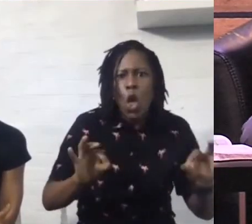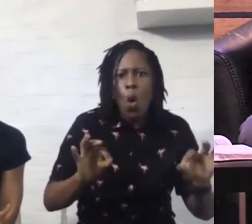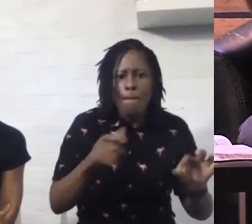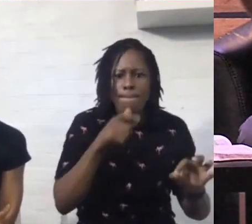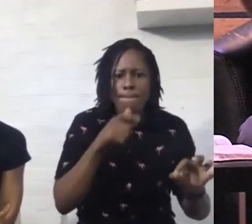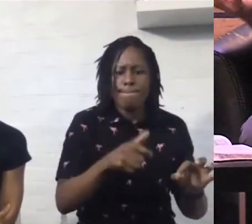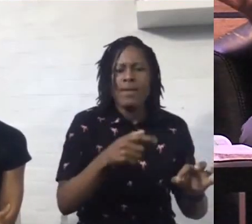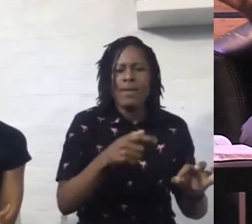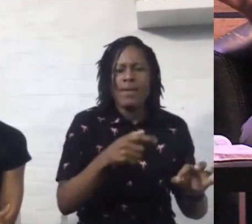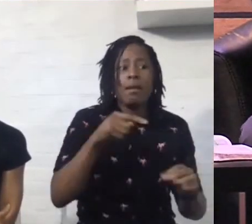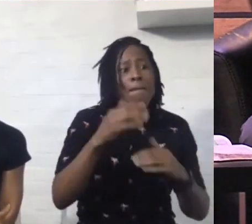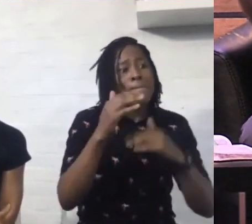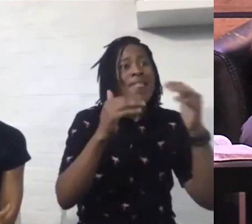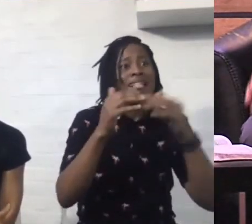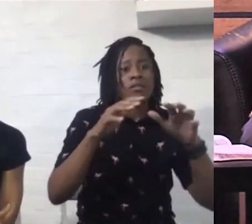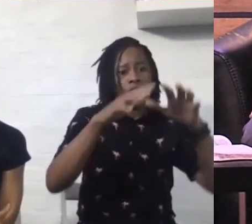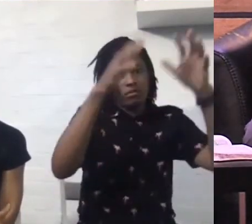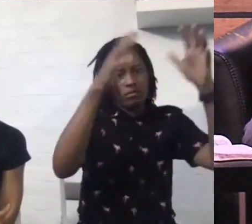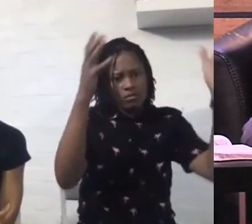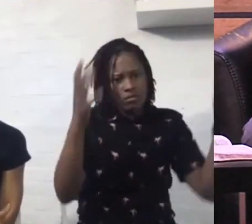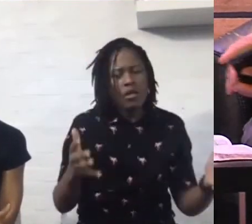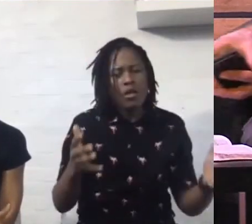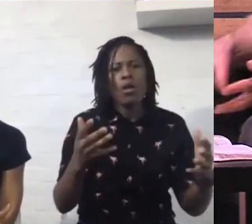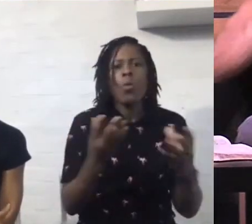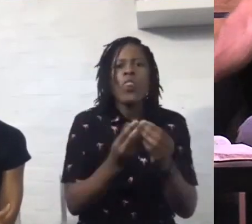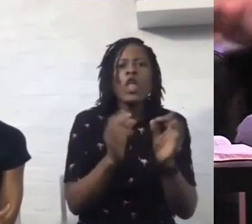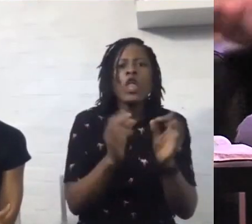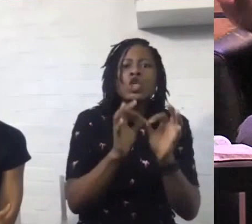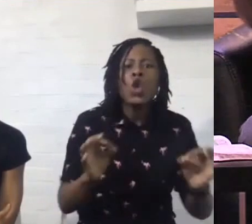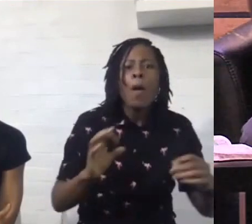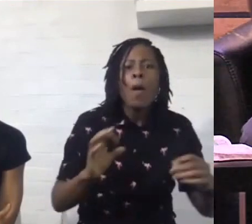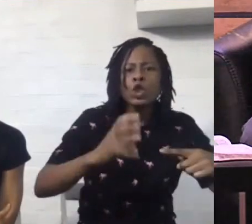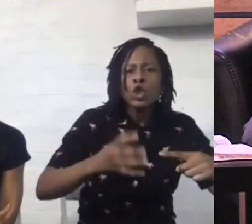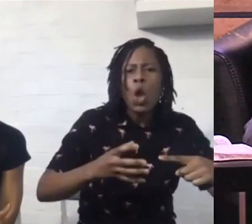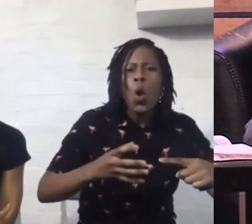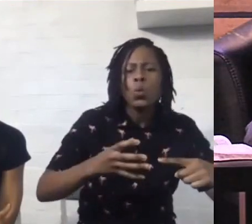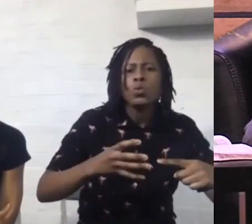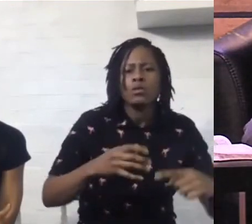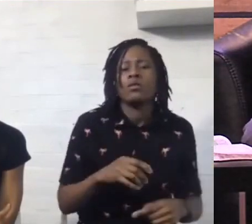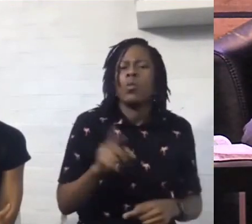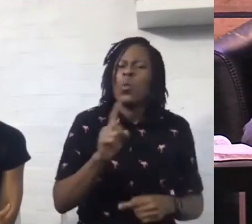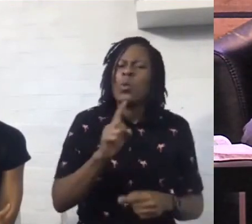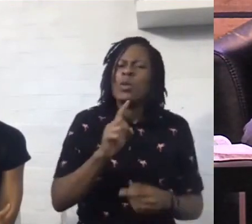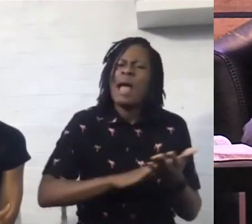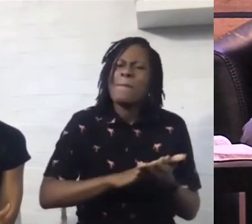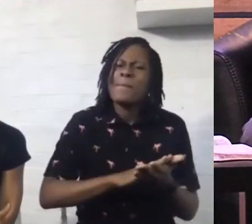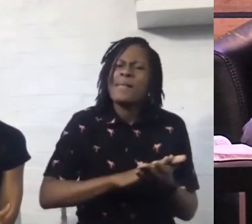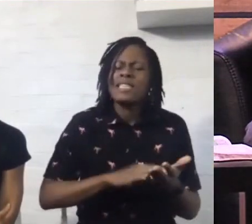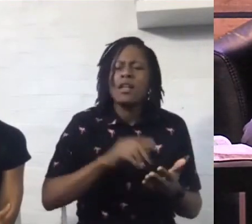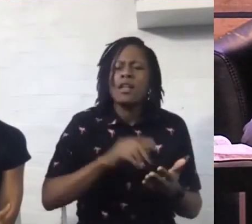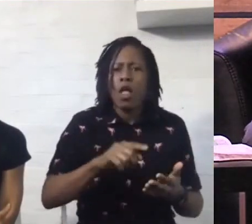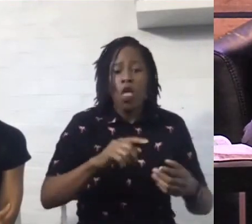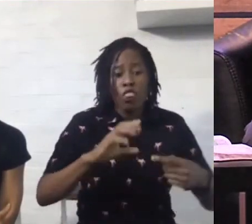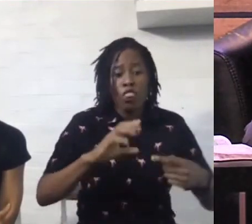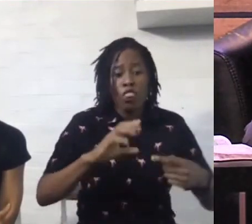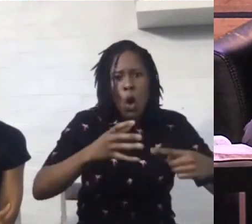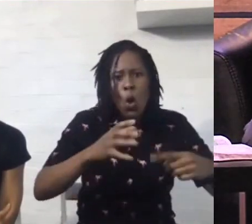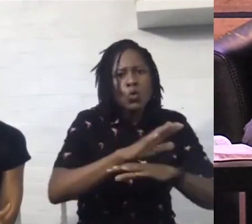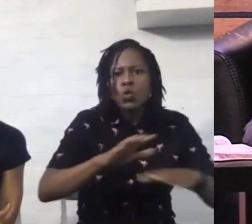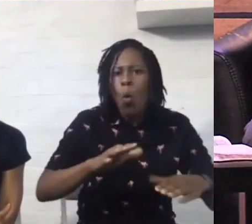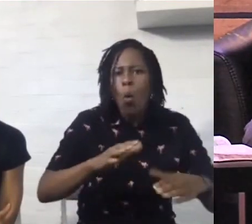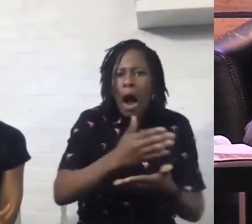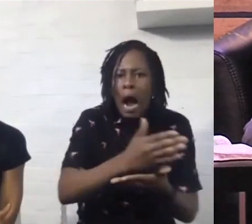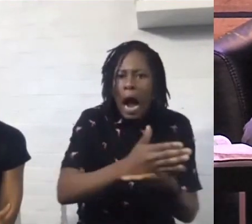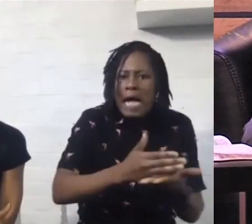Isn't that amazing? What does it mean? It means you'll get those stones and you won't cut them. You won't break them.